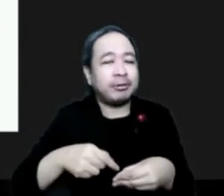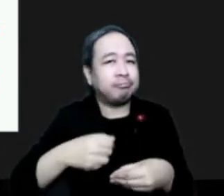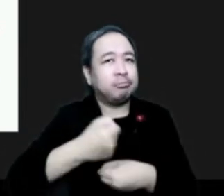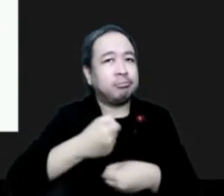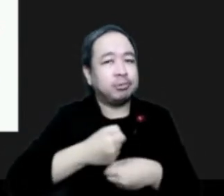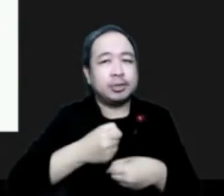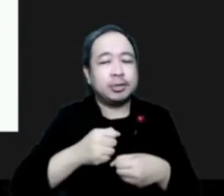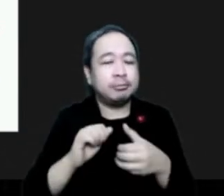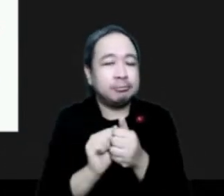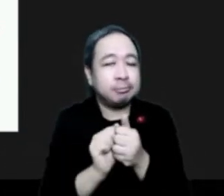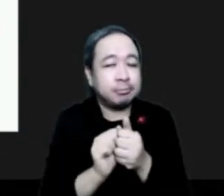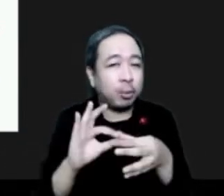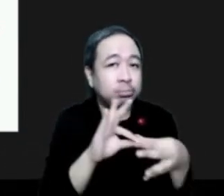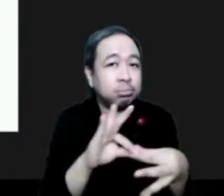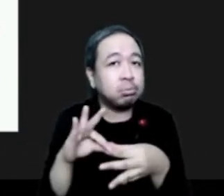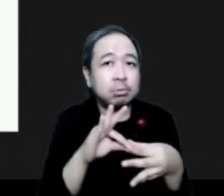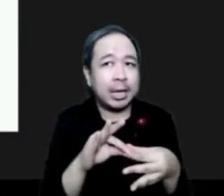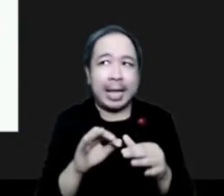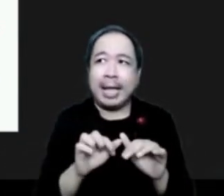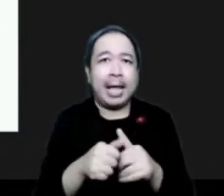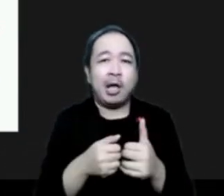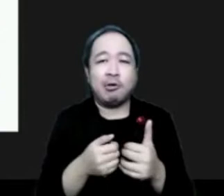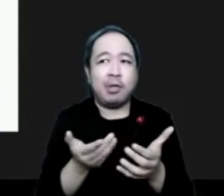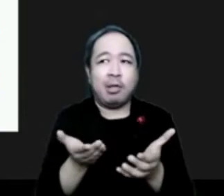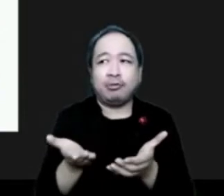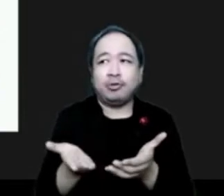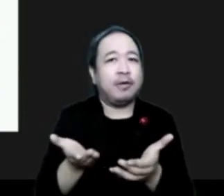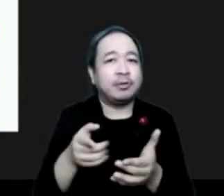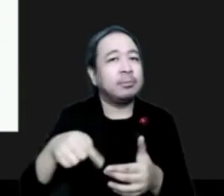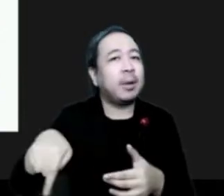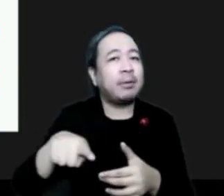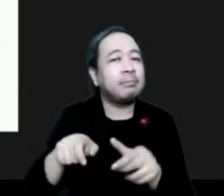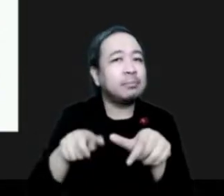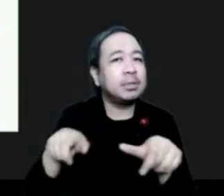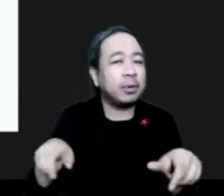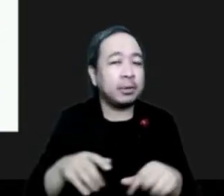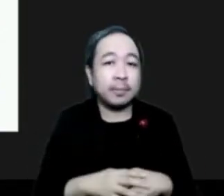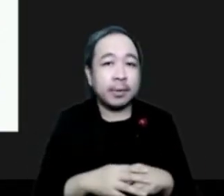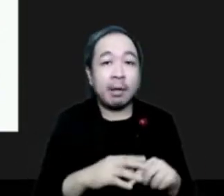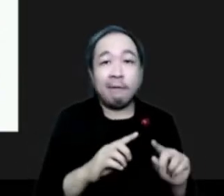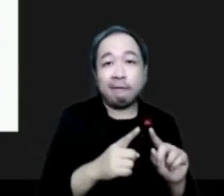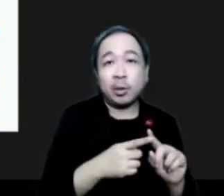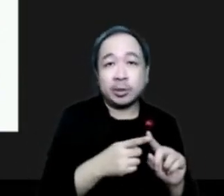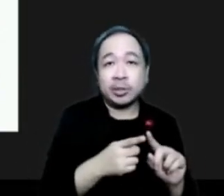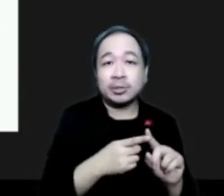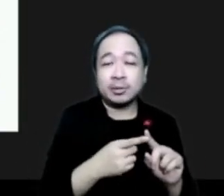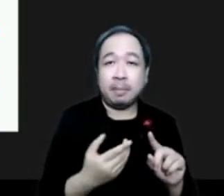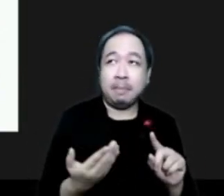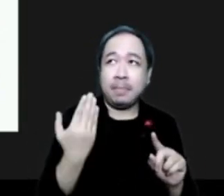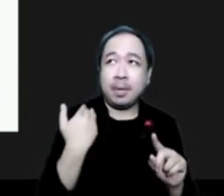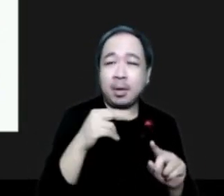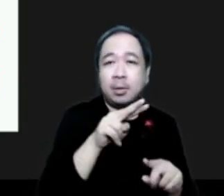better services to the public. So, the first center was created year after 2019